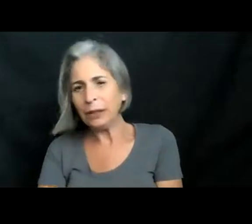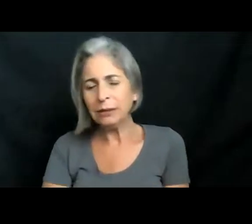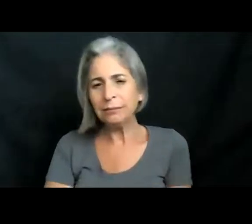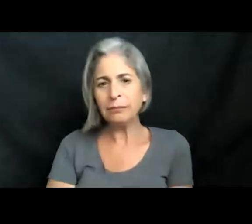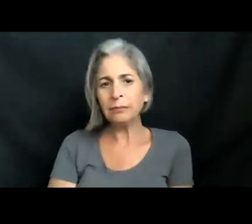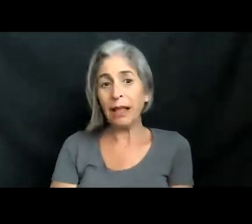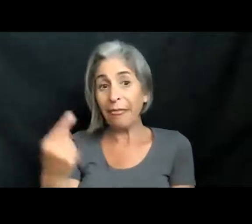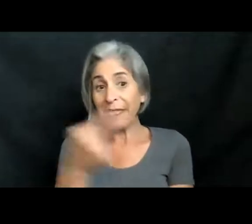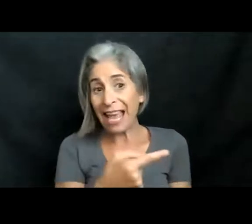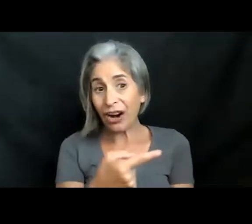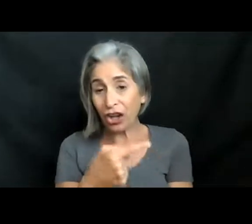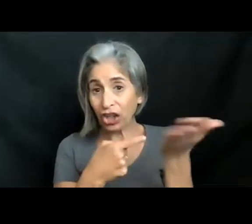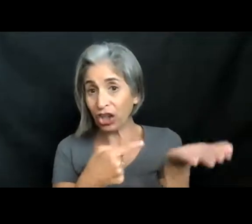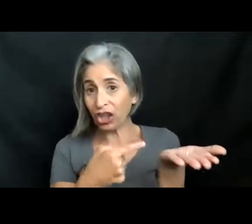here,